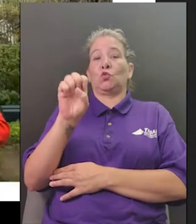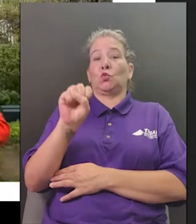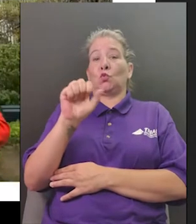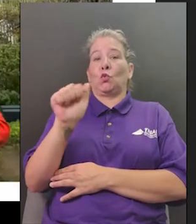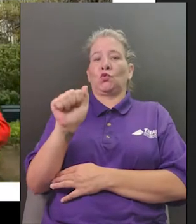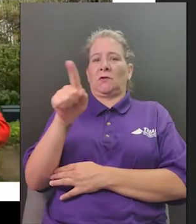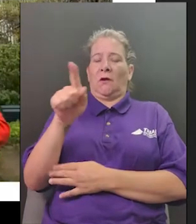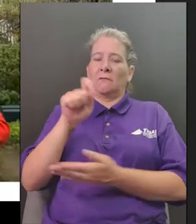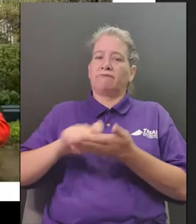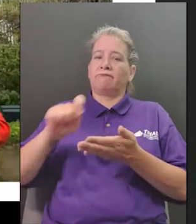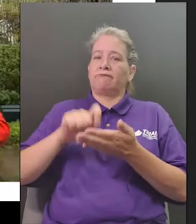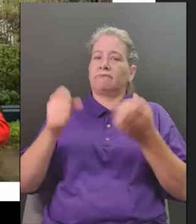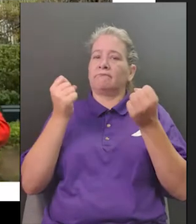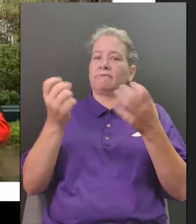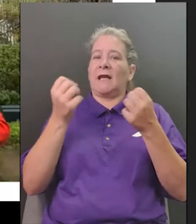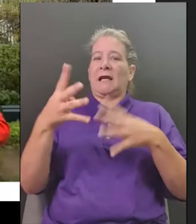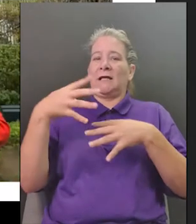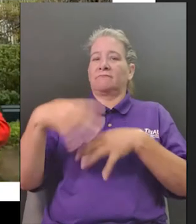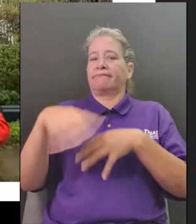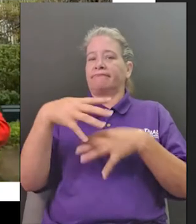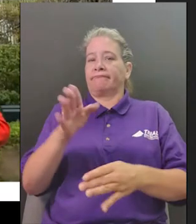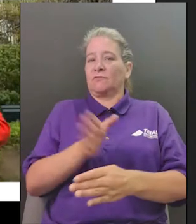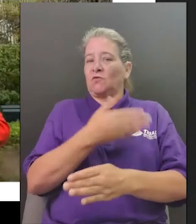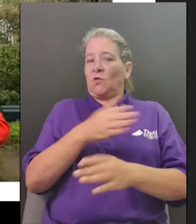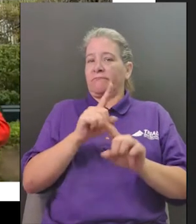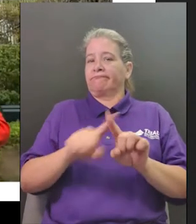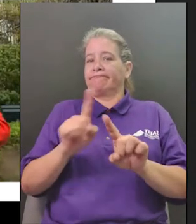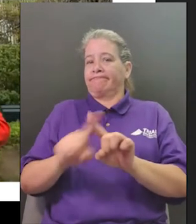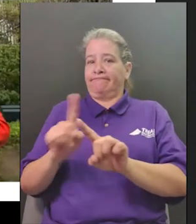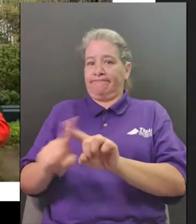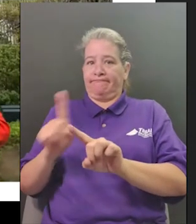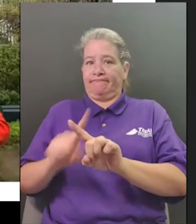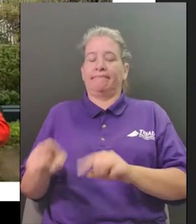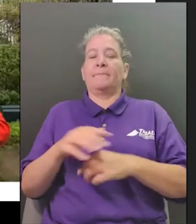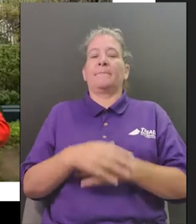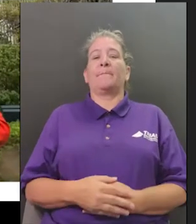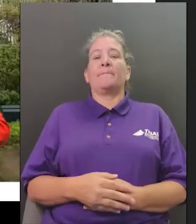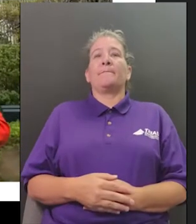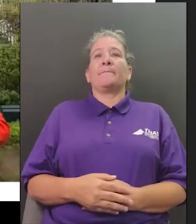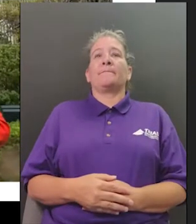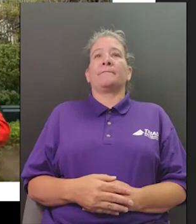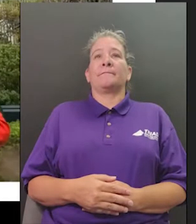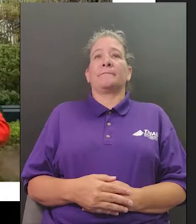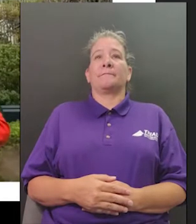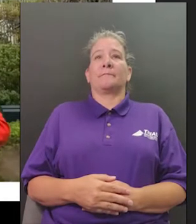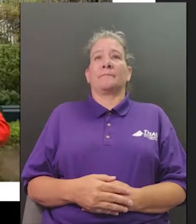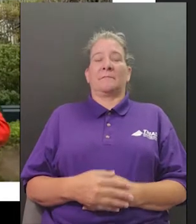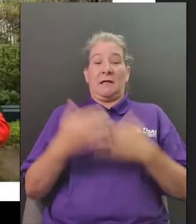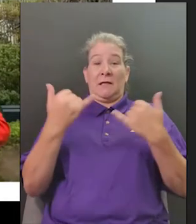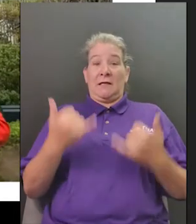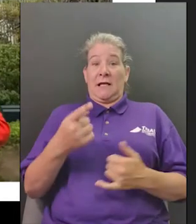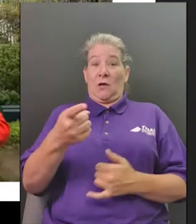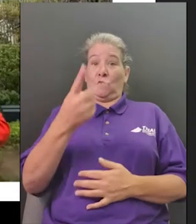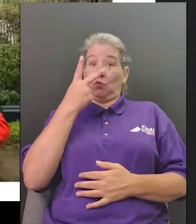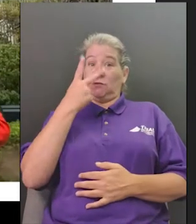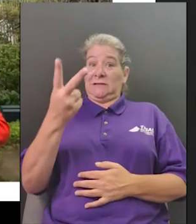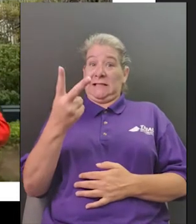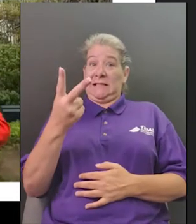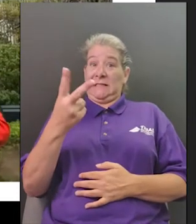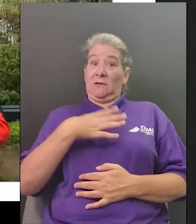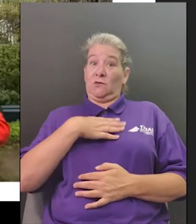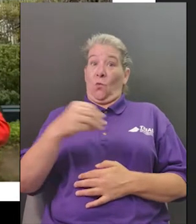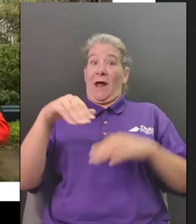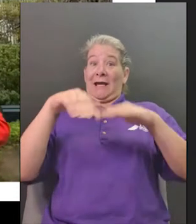uh looking on at the marine band so those are some ways that first ladies